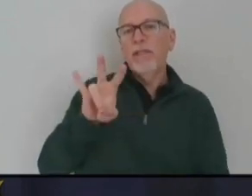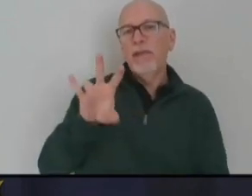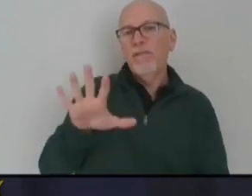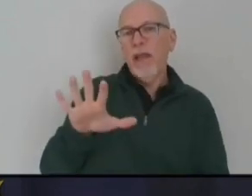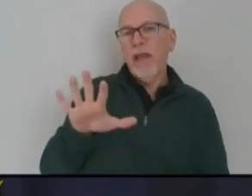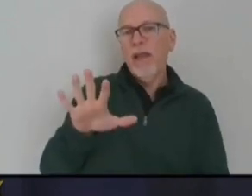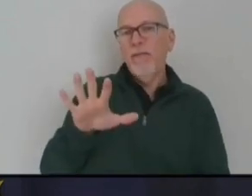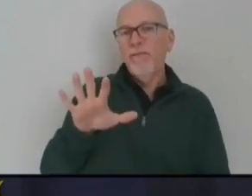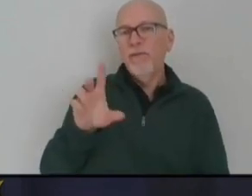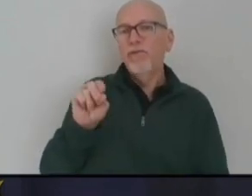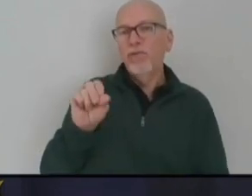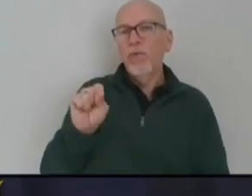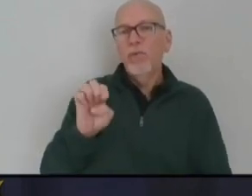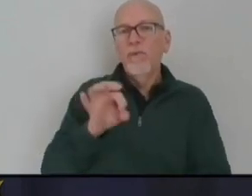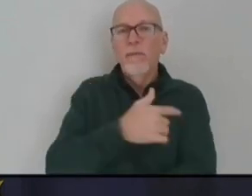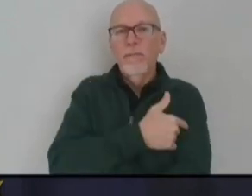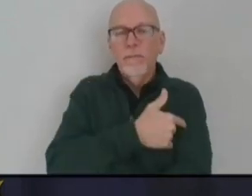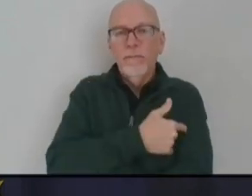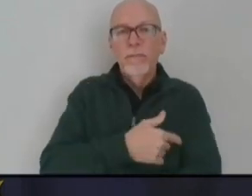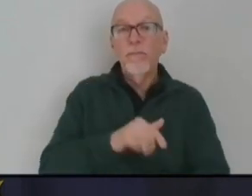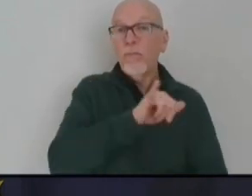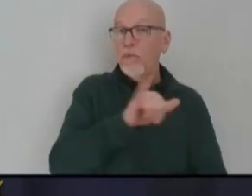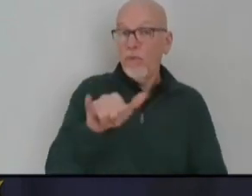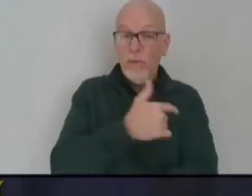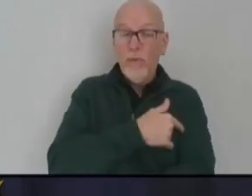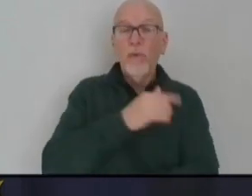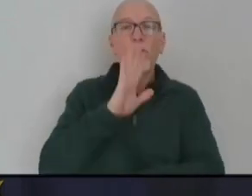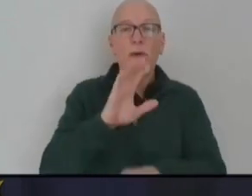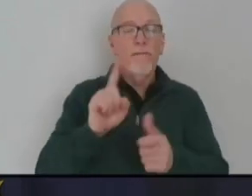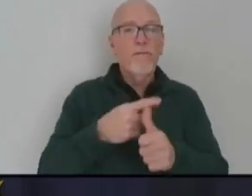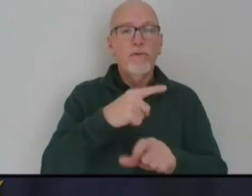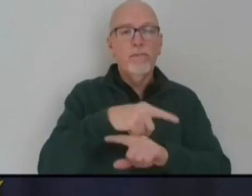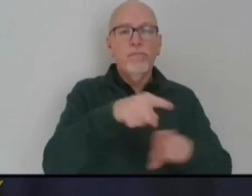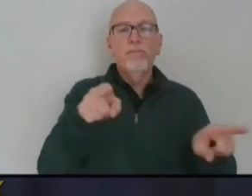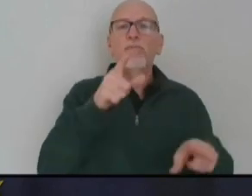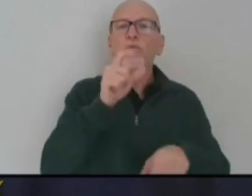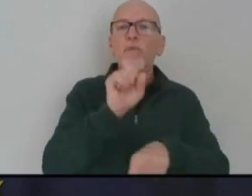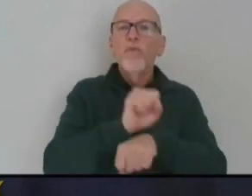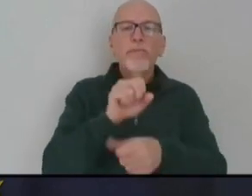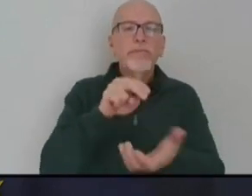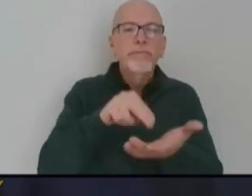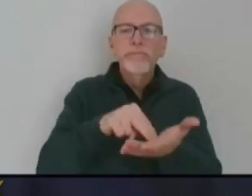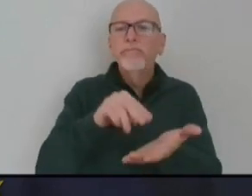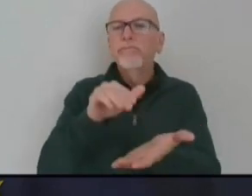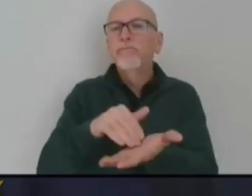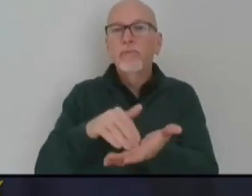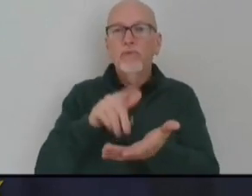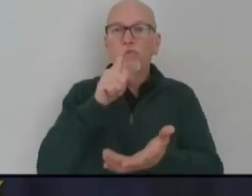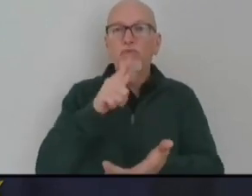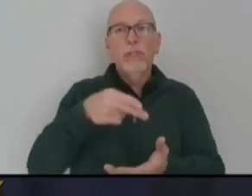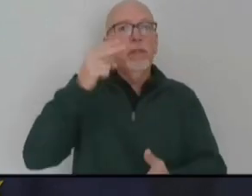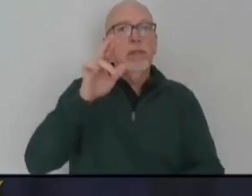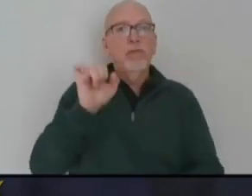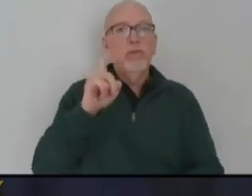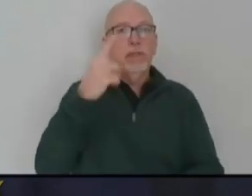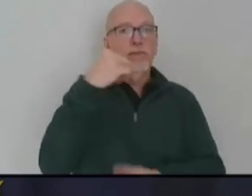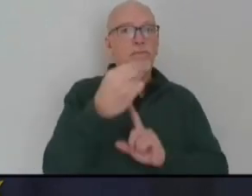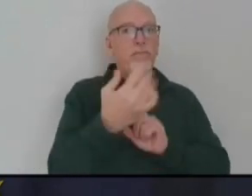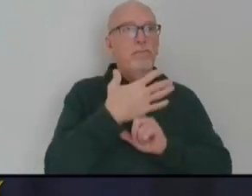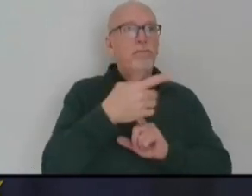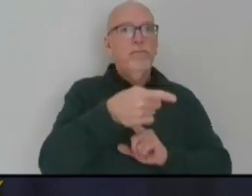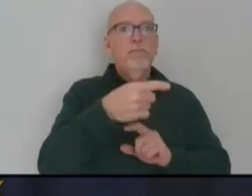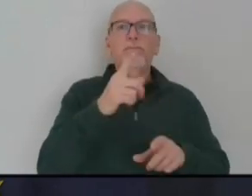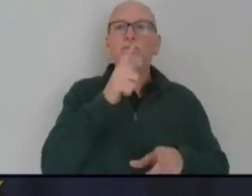of vaccine. These vaccines will go to frontline health care workers who are at risk of exposure to COVID-19 while providing direct